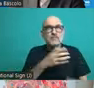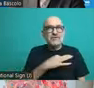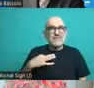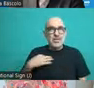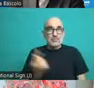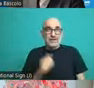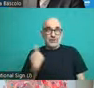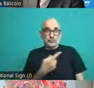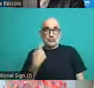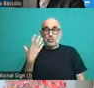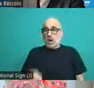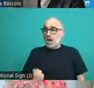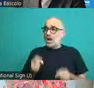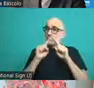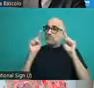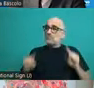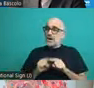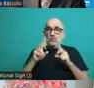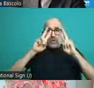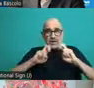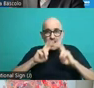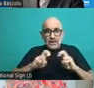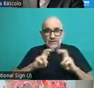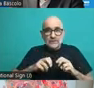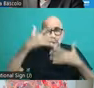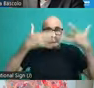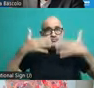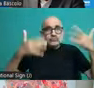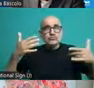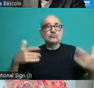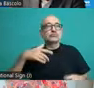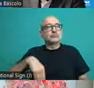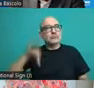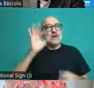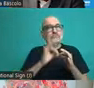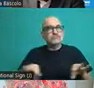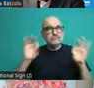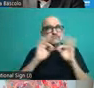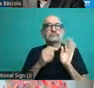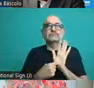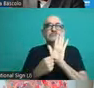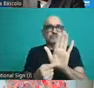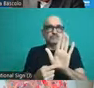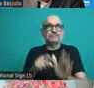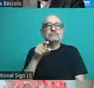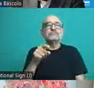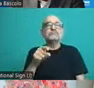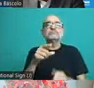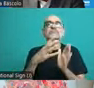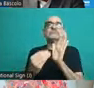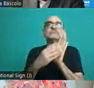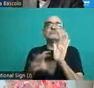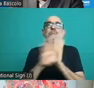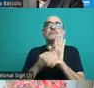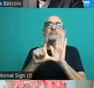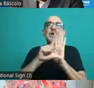standpoint to mention the evaluation of performance of health